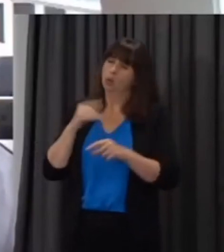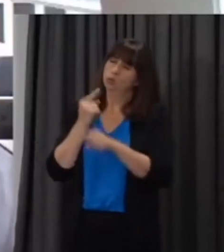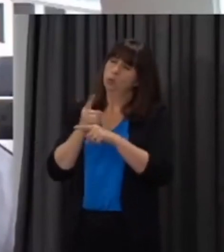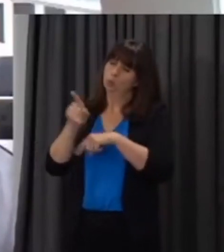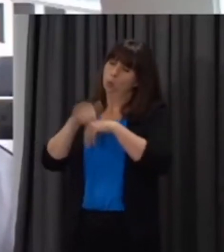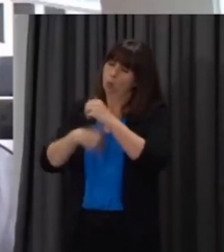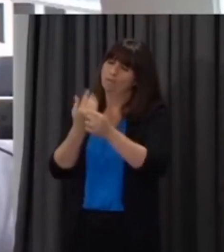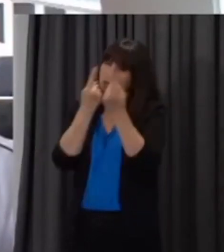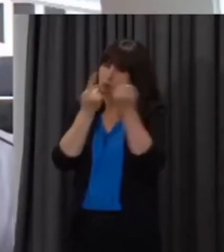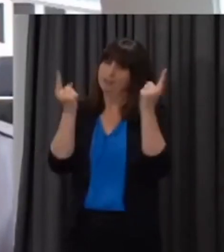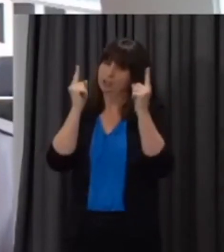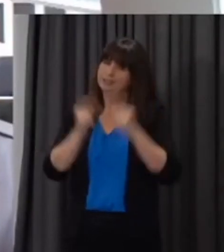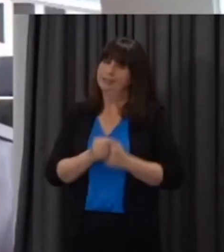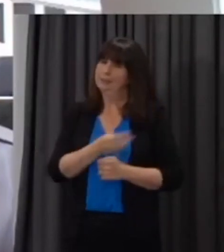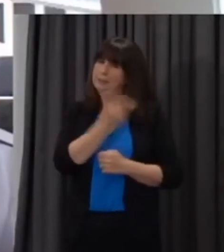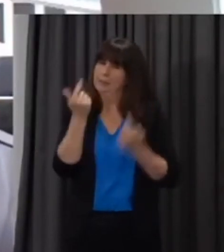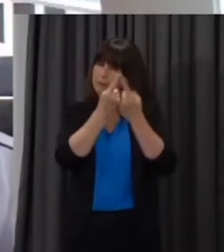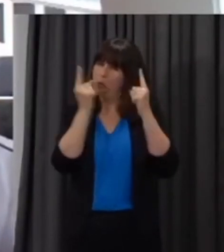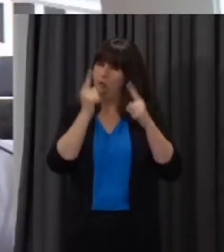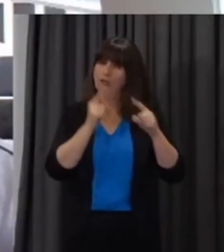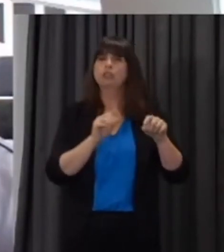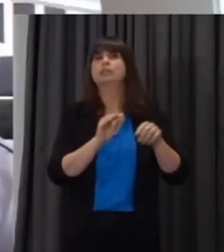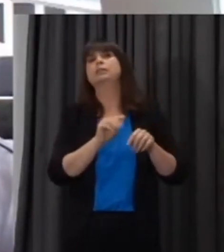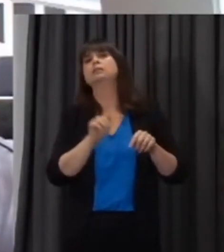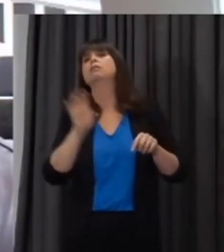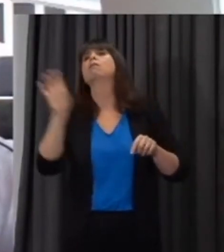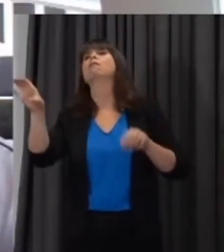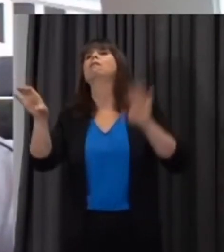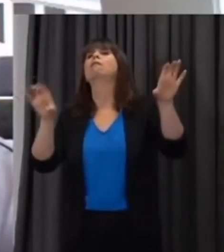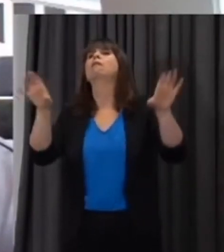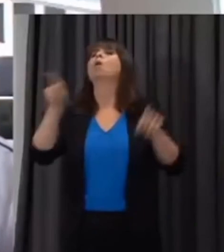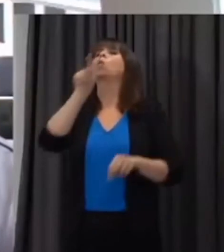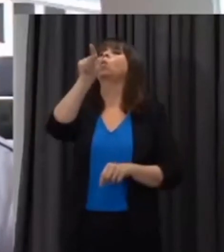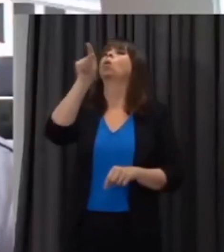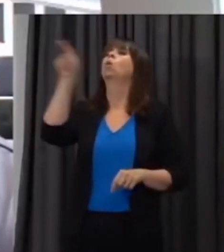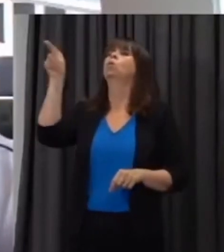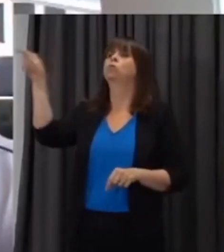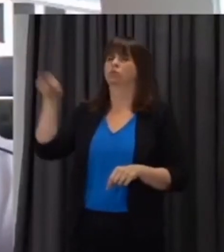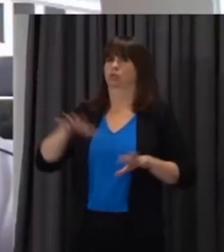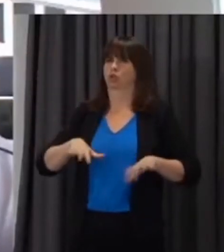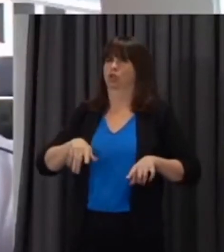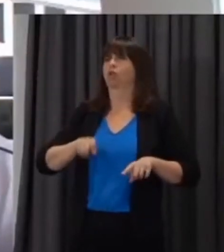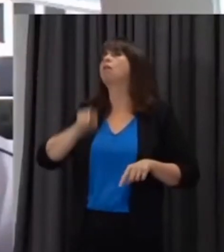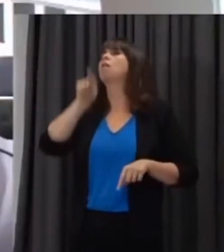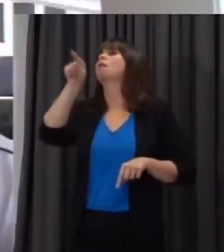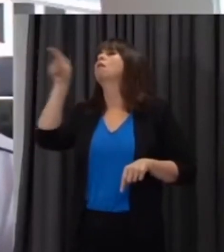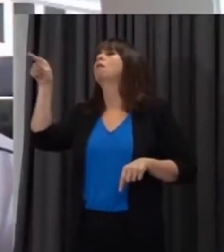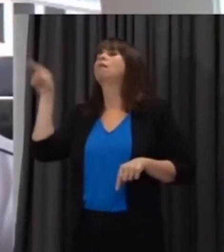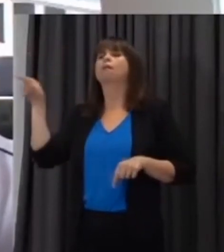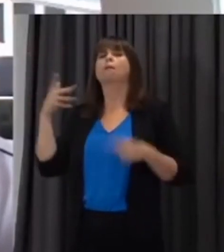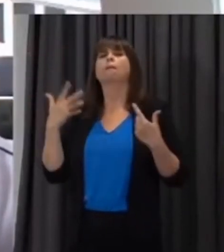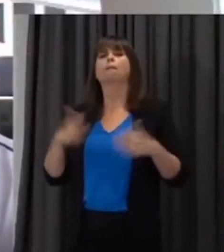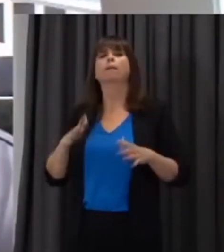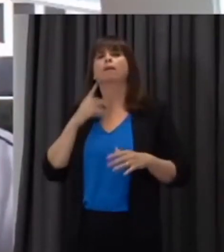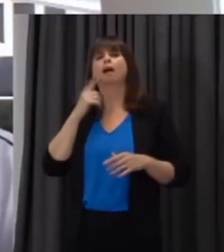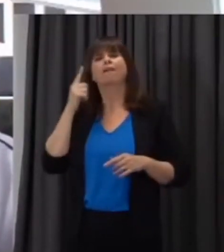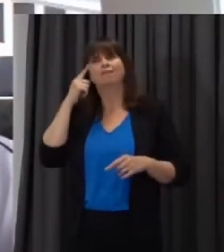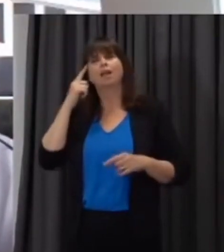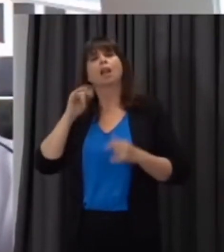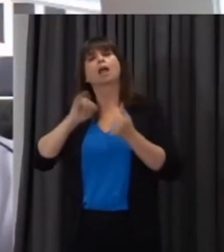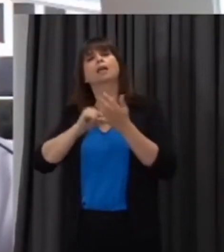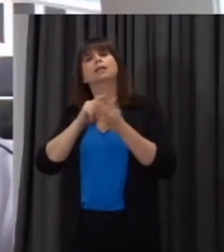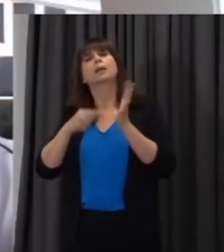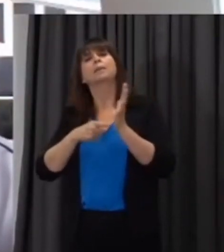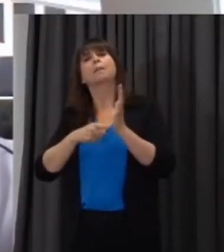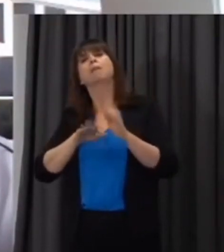uh some universities elsewhere um have said that they looked uh to september and beyond